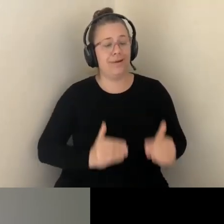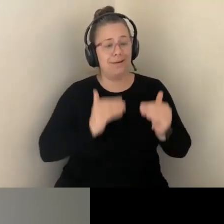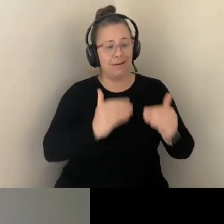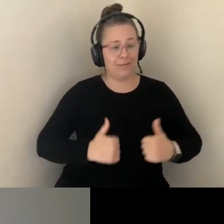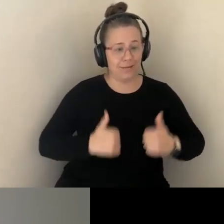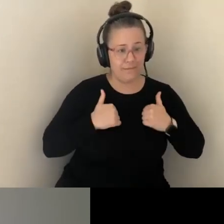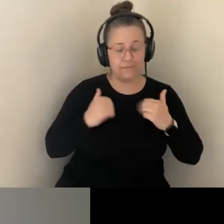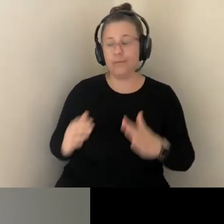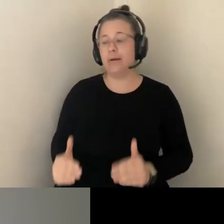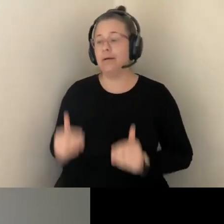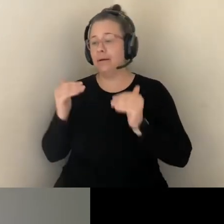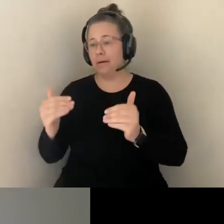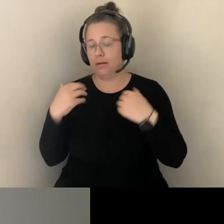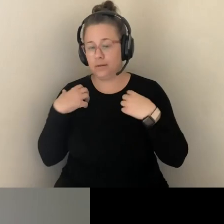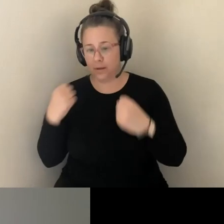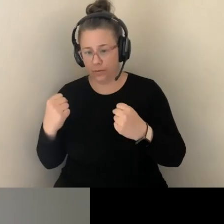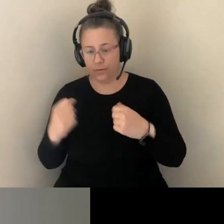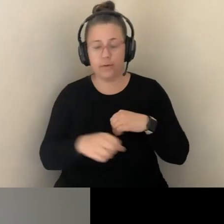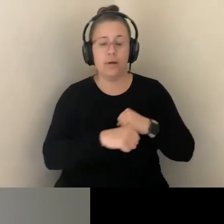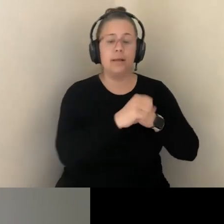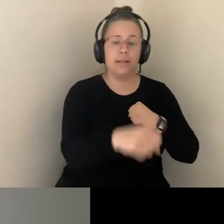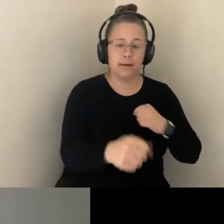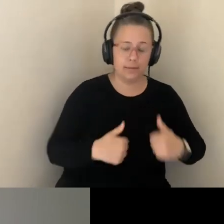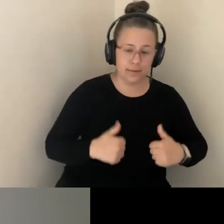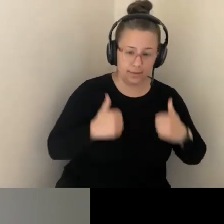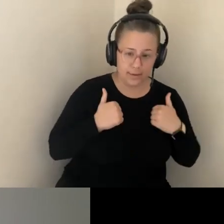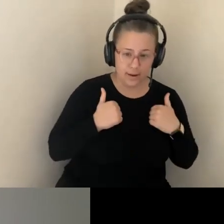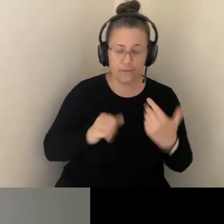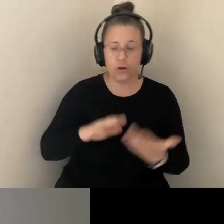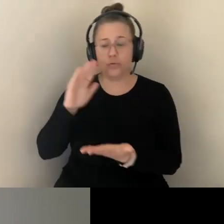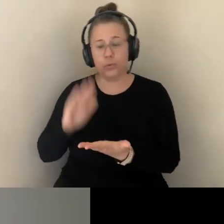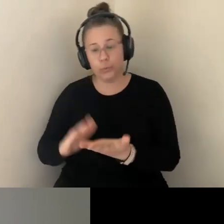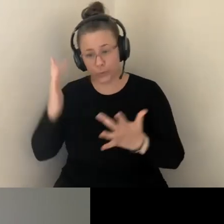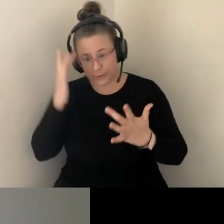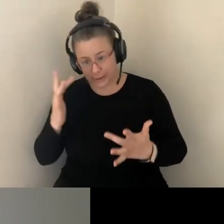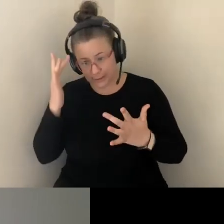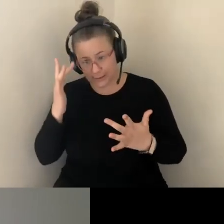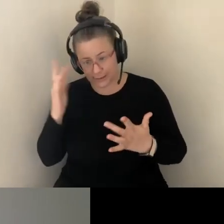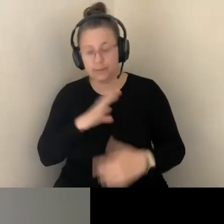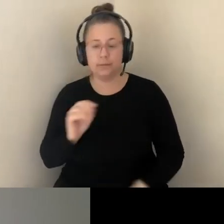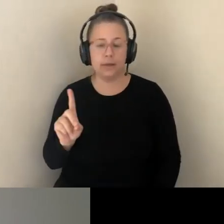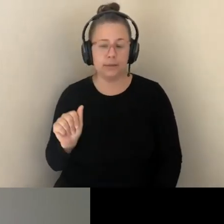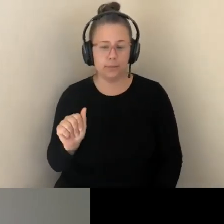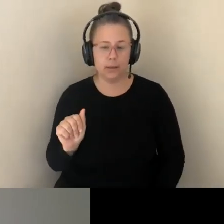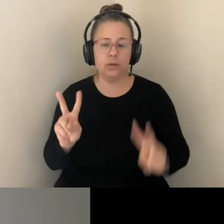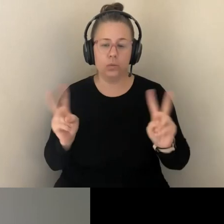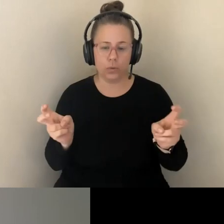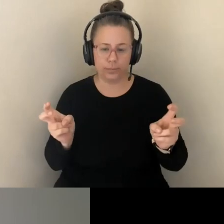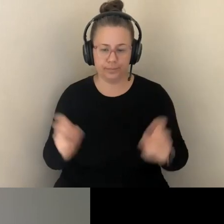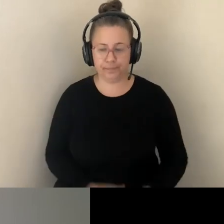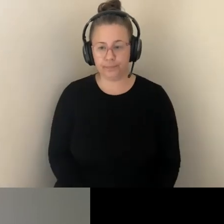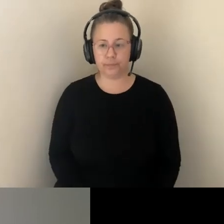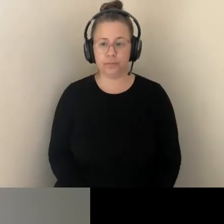LIFE, AND REDUCE ILLNESS AND DISABILITY. AND, OF COURSE, WE WANT TO ENHANCE LIFE,